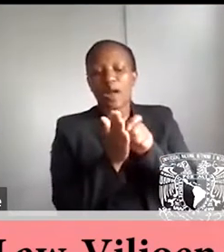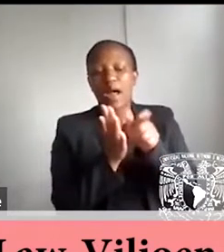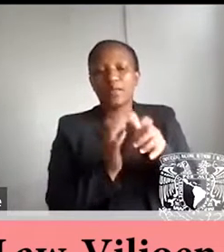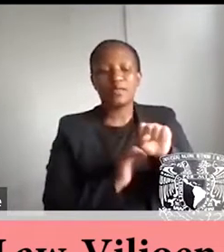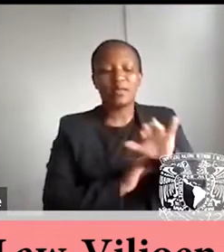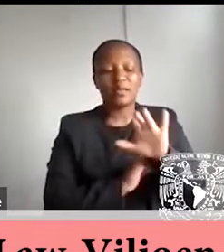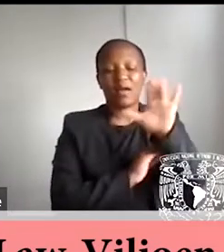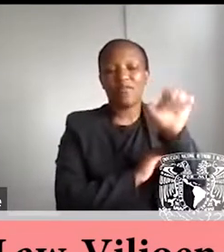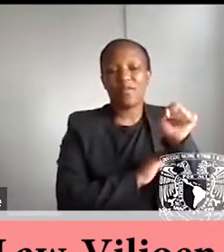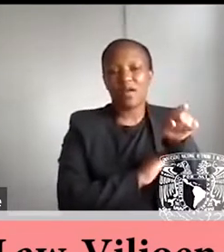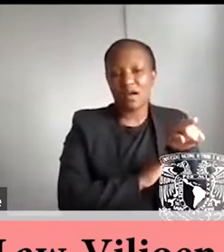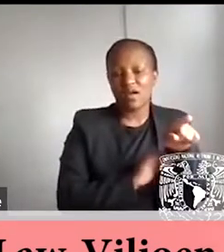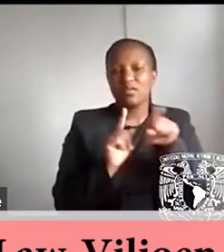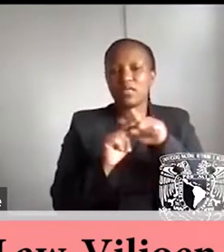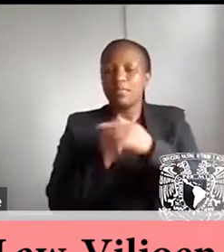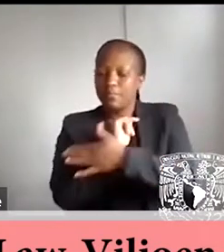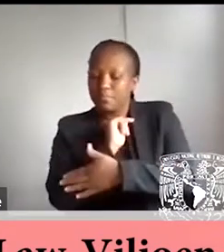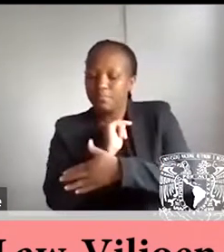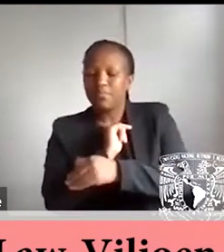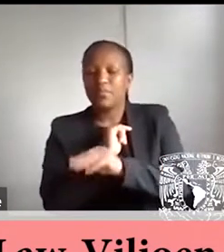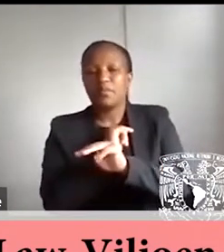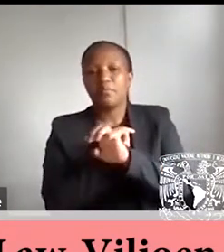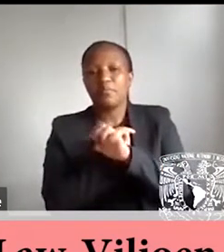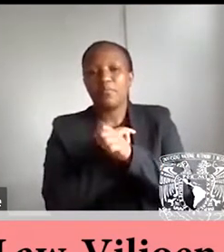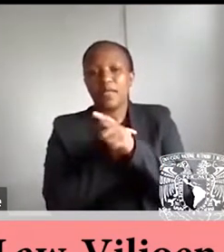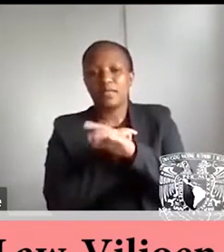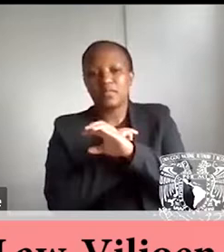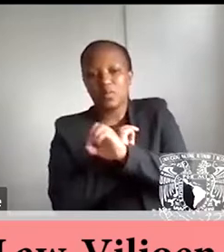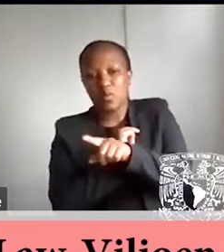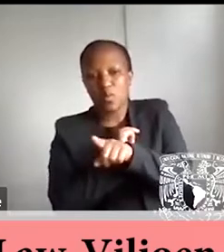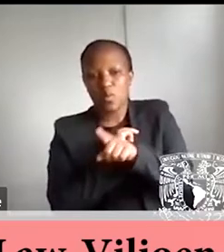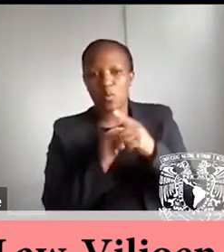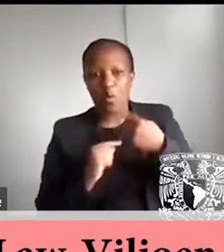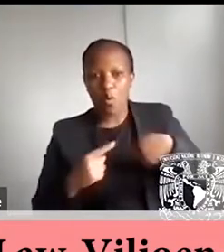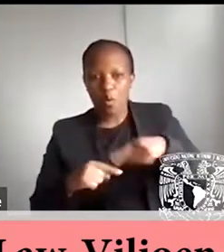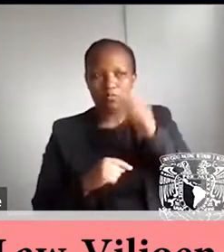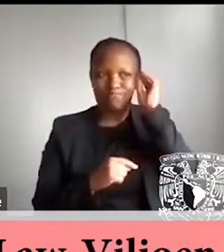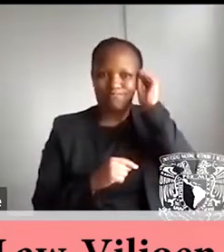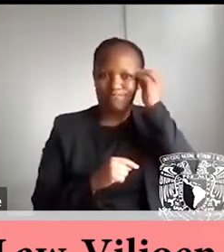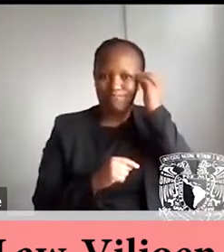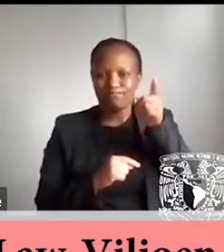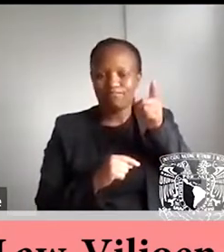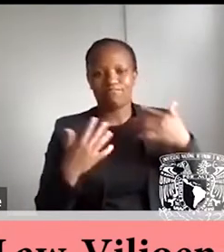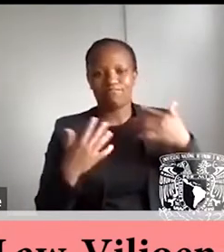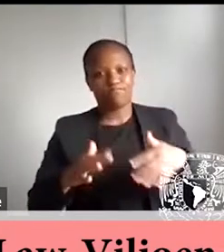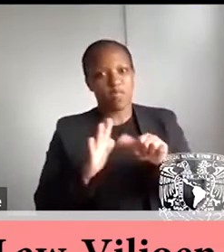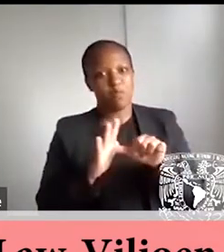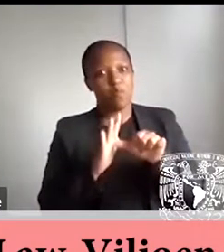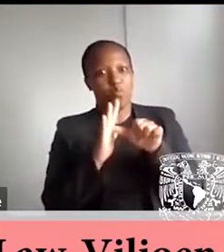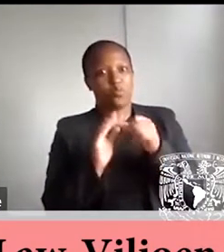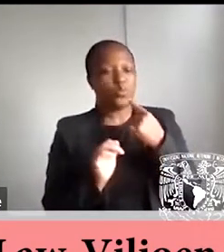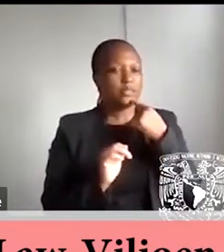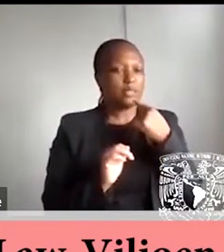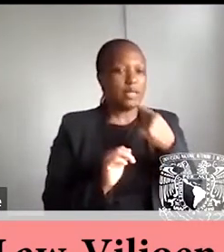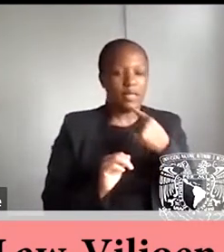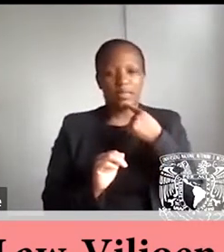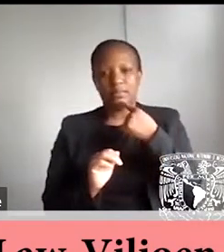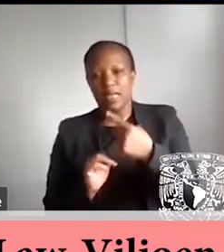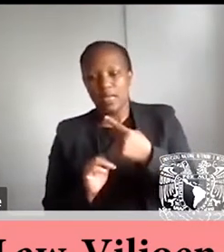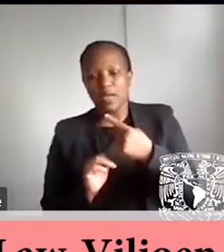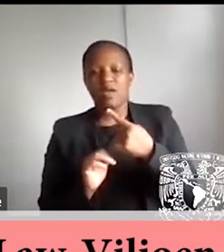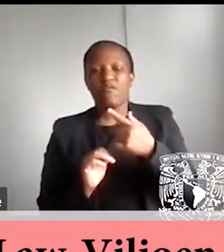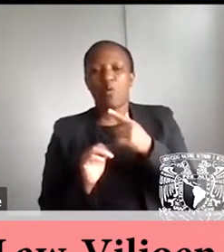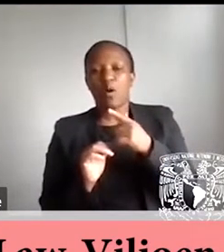Mexico that we, that I'm, that we're all interested in and who have very important things to say about the contemporary moment.